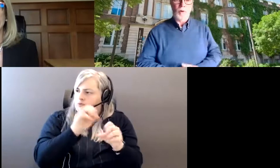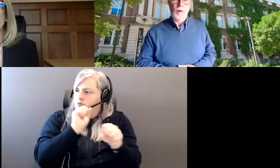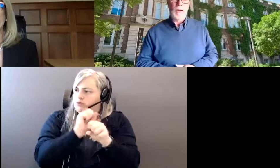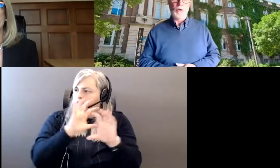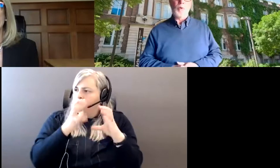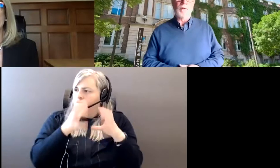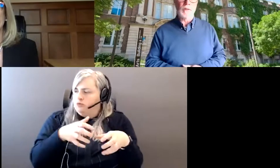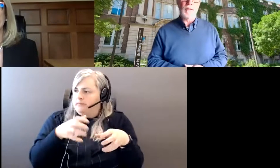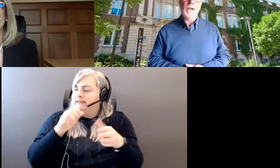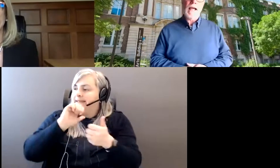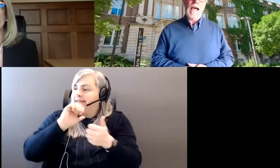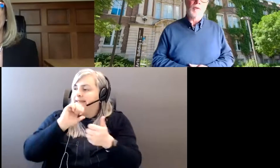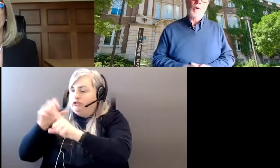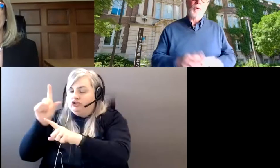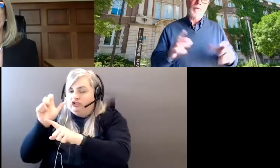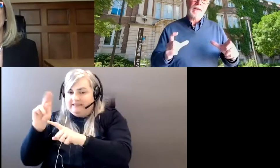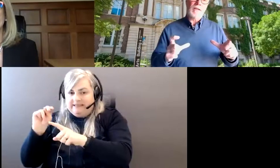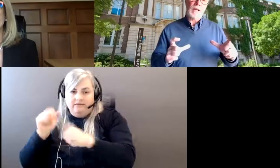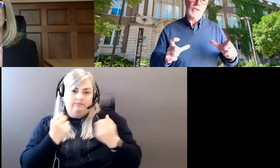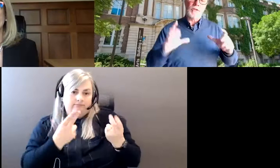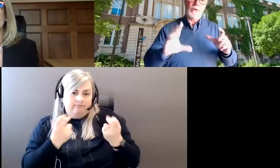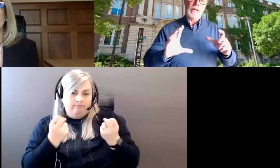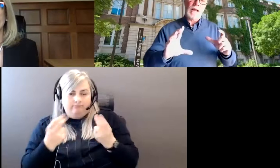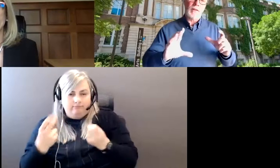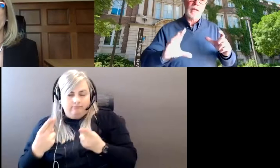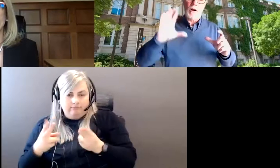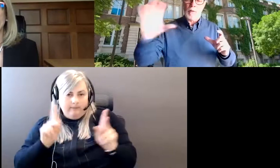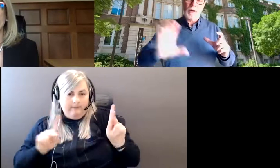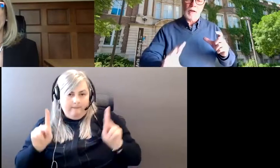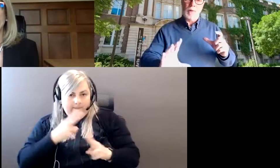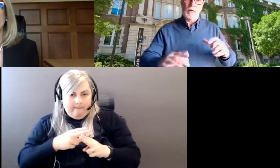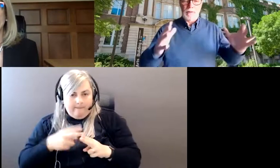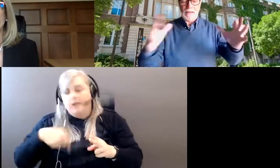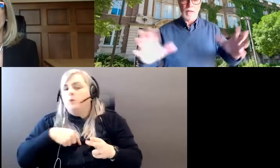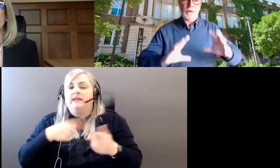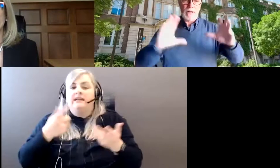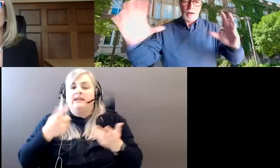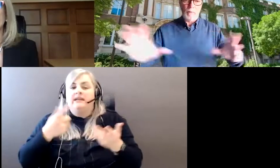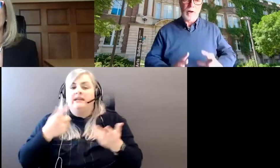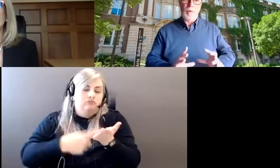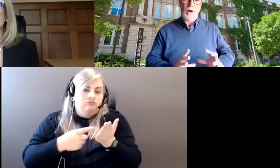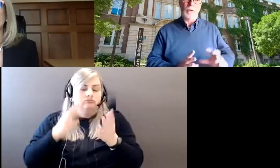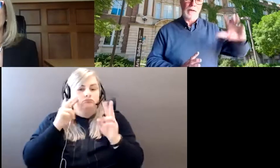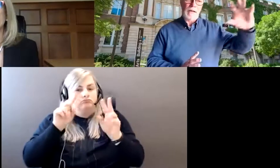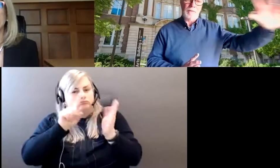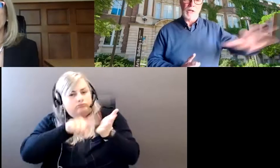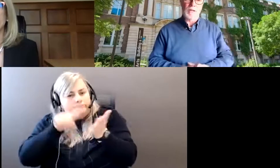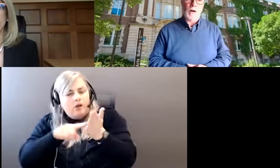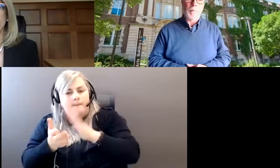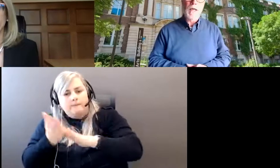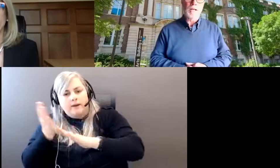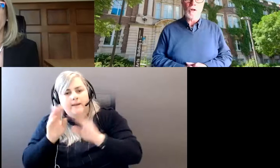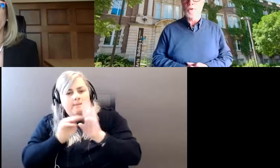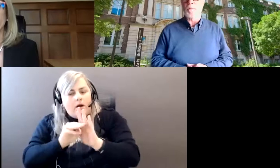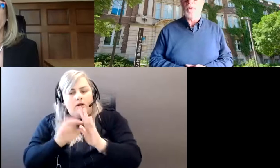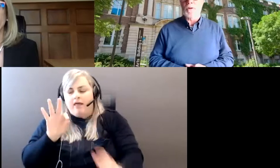or equivalent. And we've had discussions looking at the operating model in that case, looking at the operating model, looking at FGSR.